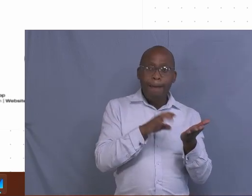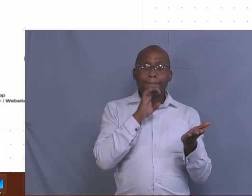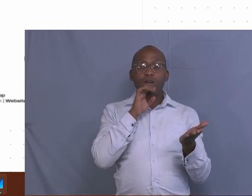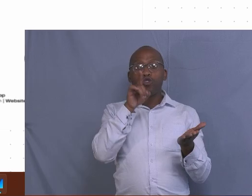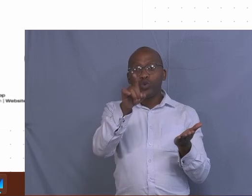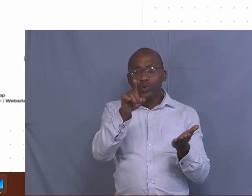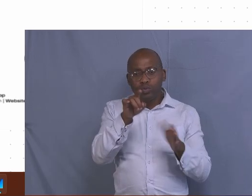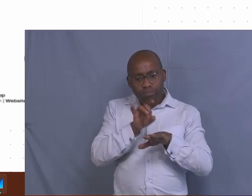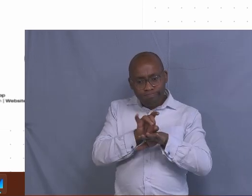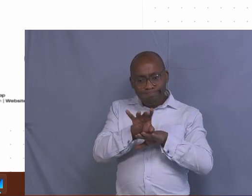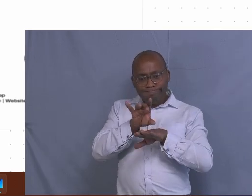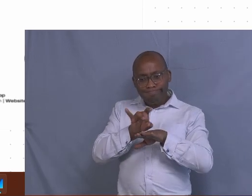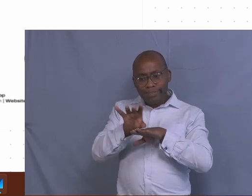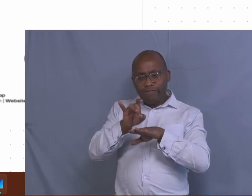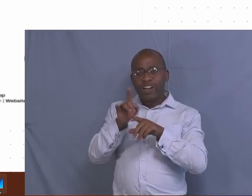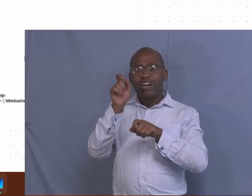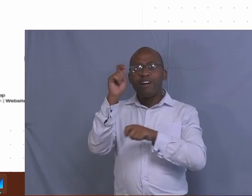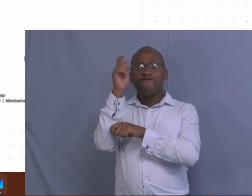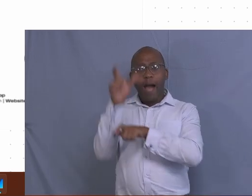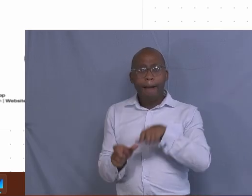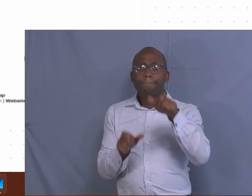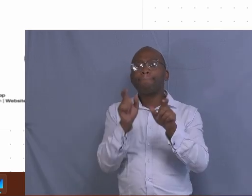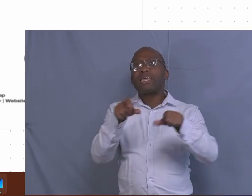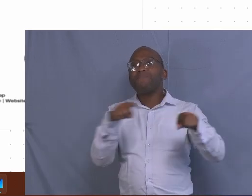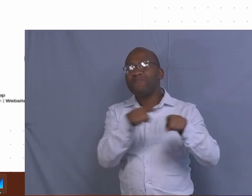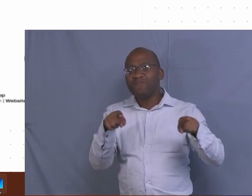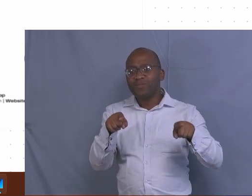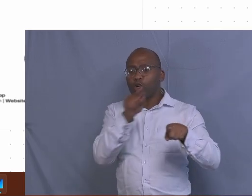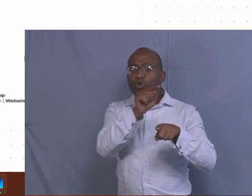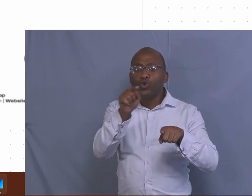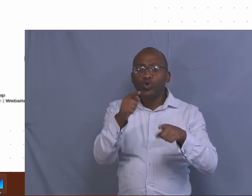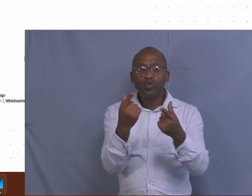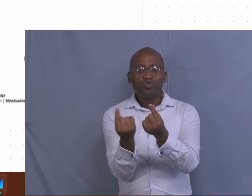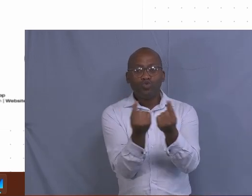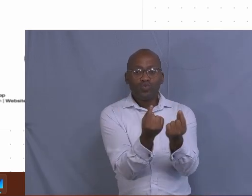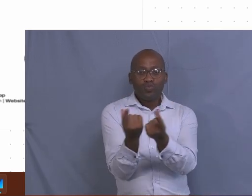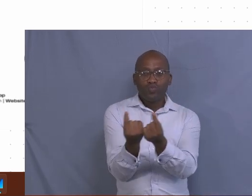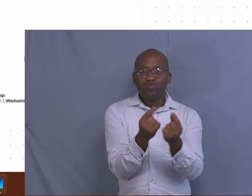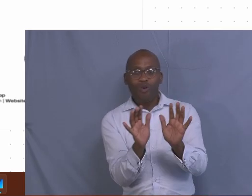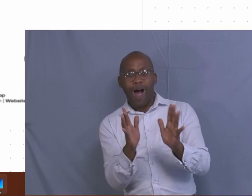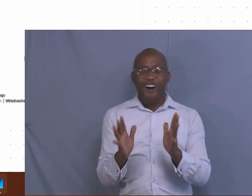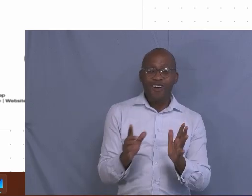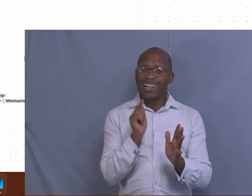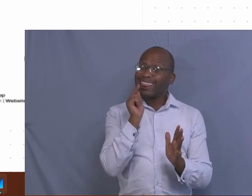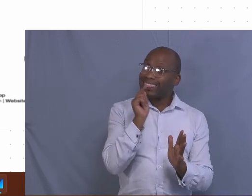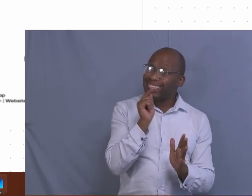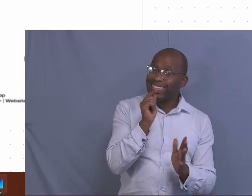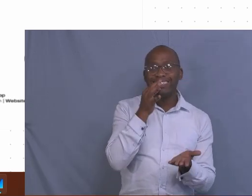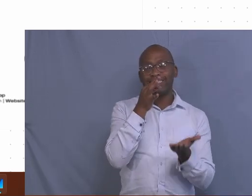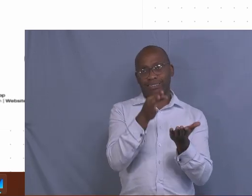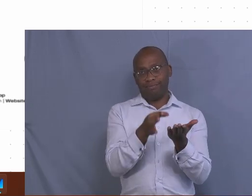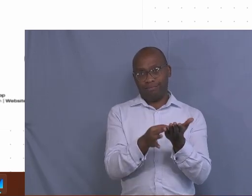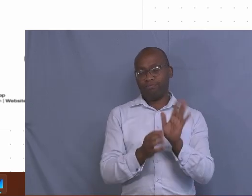Then the third one, it says, outline the use of camps in the farm. Of course, I've explained them